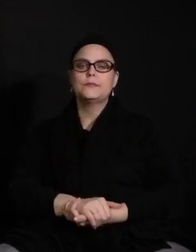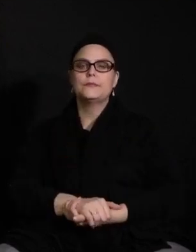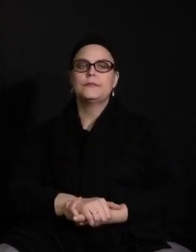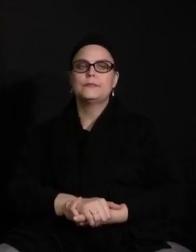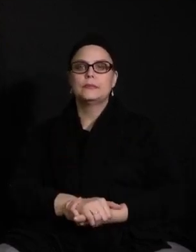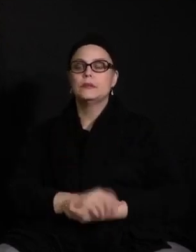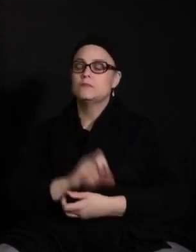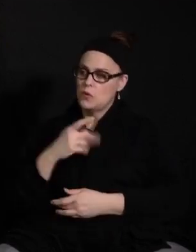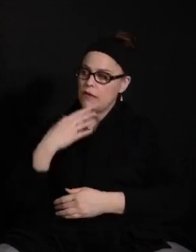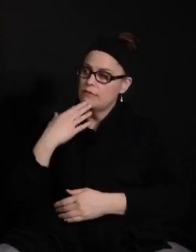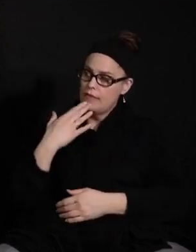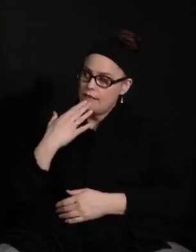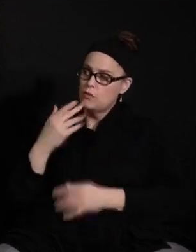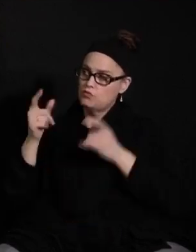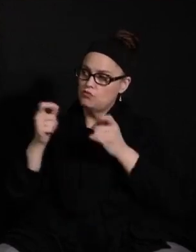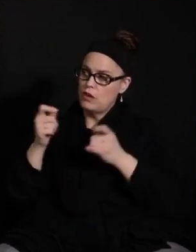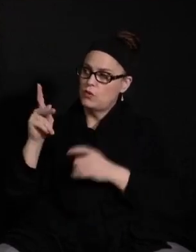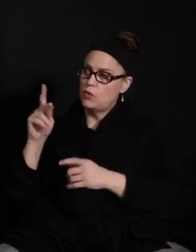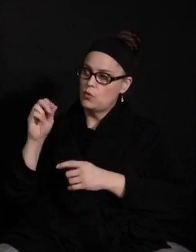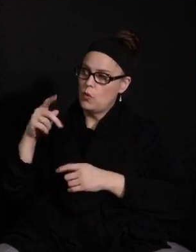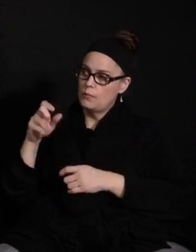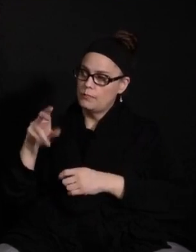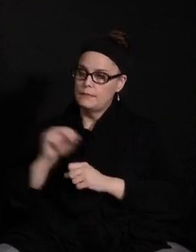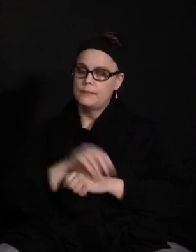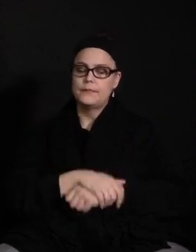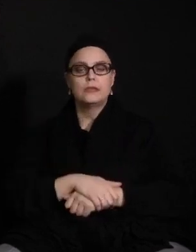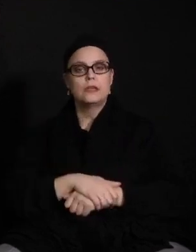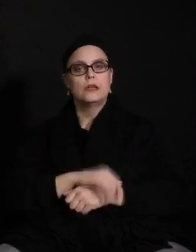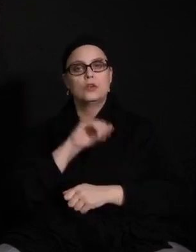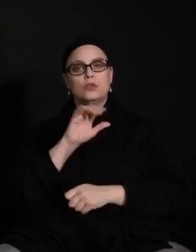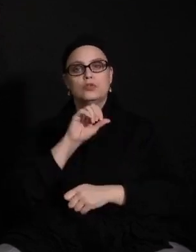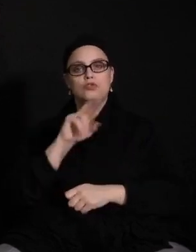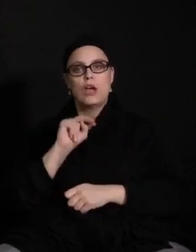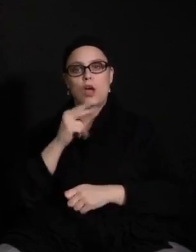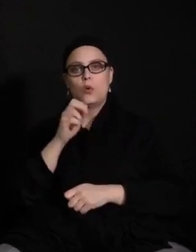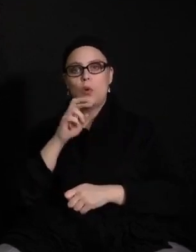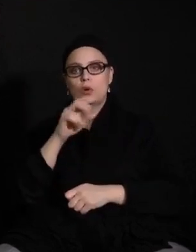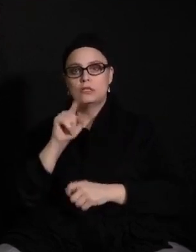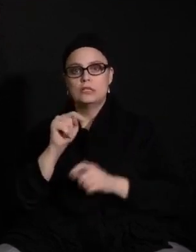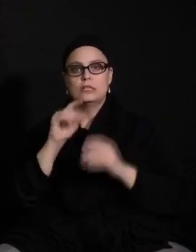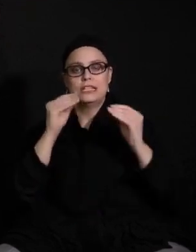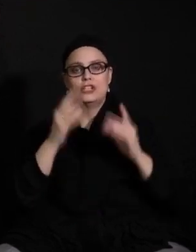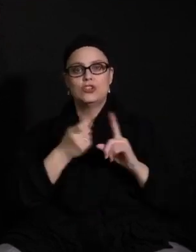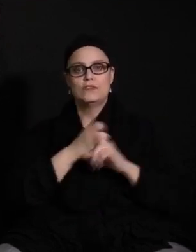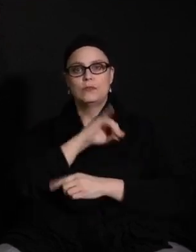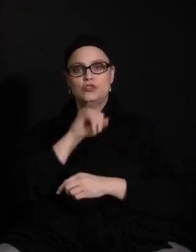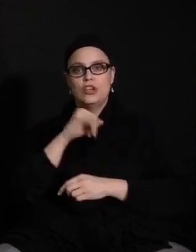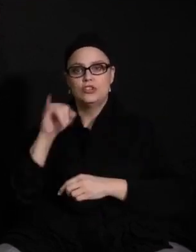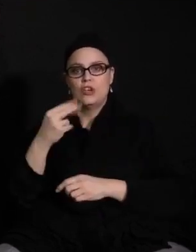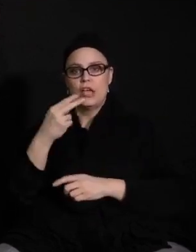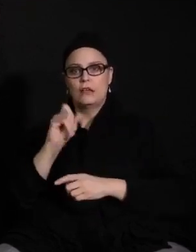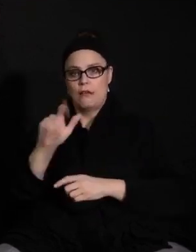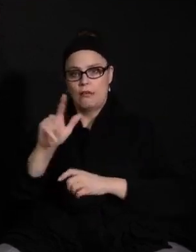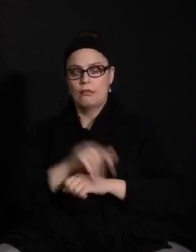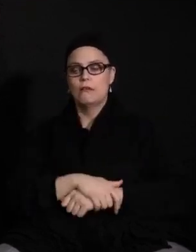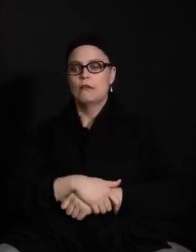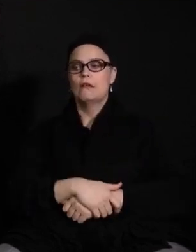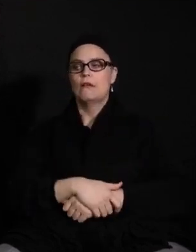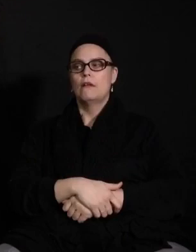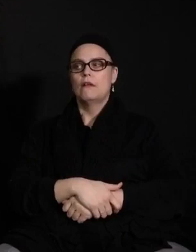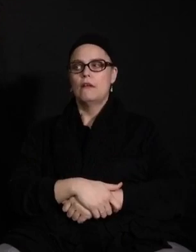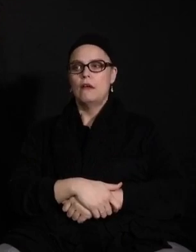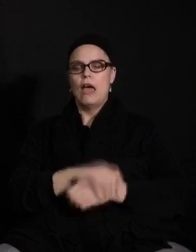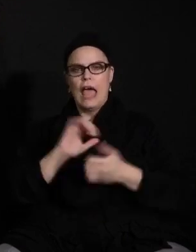Alright, thank you, Director Koppen. The next question is from John Horton, teacher at JJ Hill Montessori. How has the pandemic